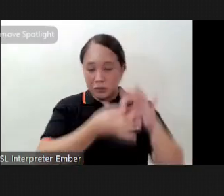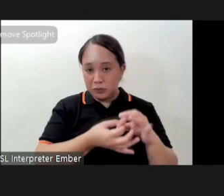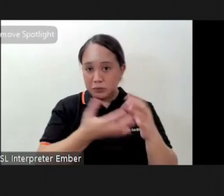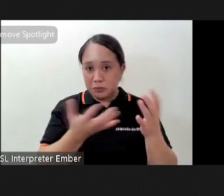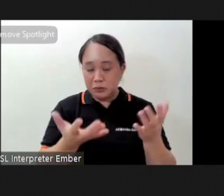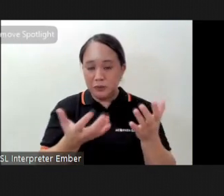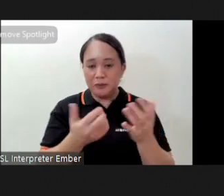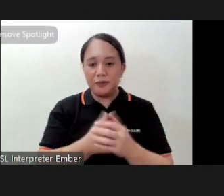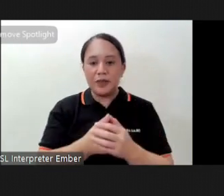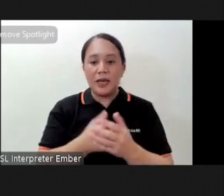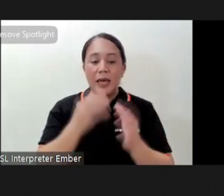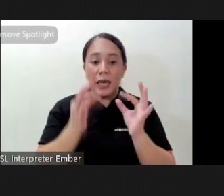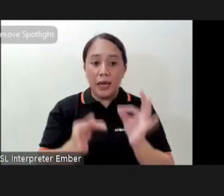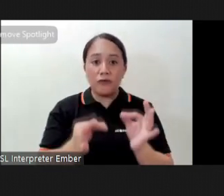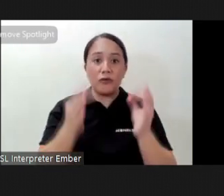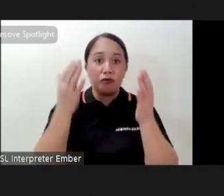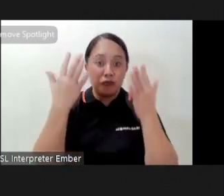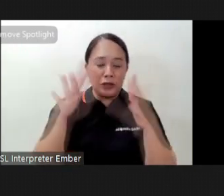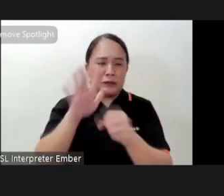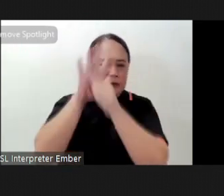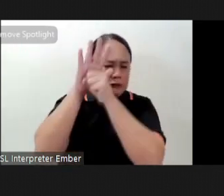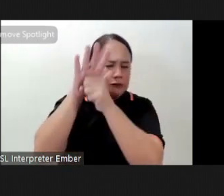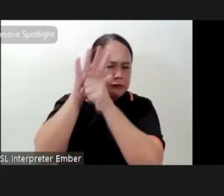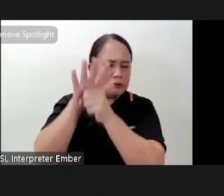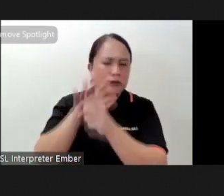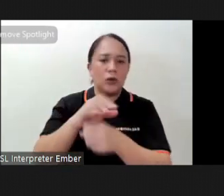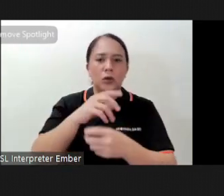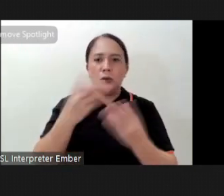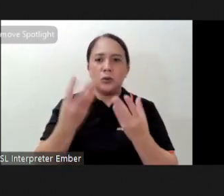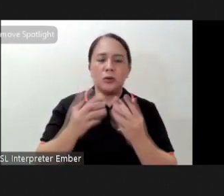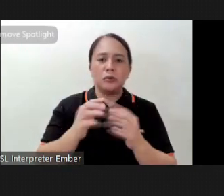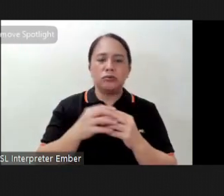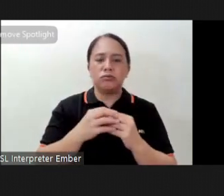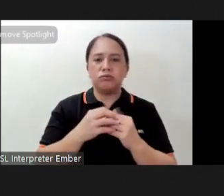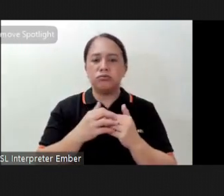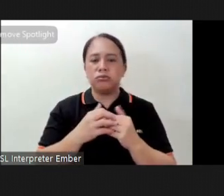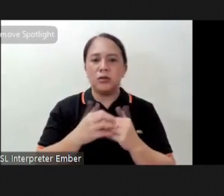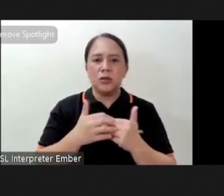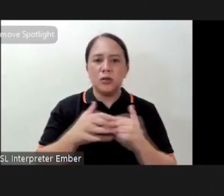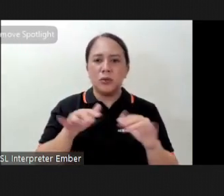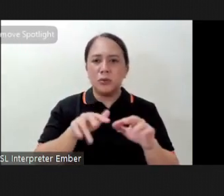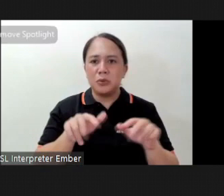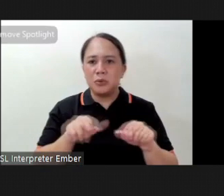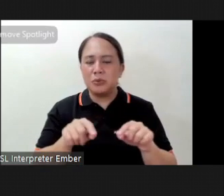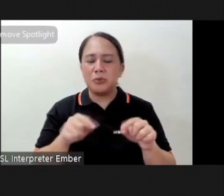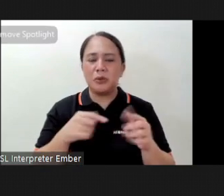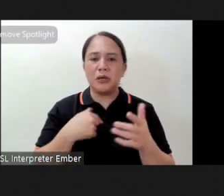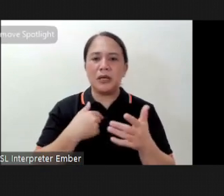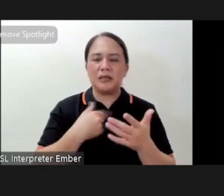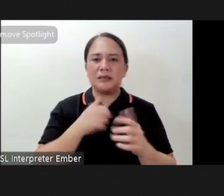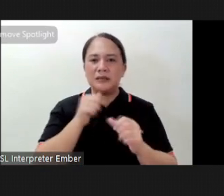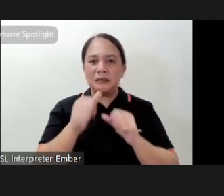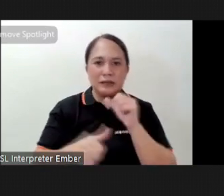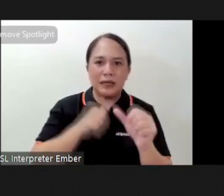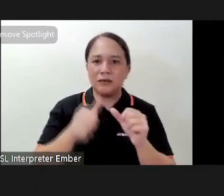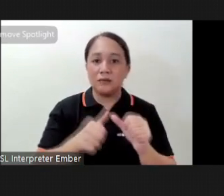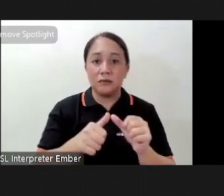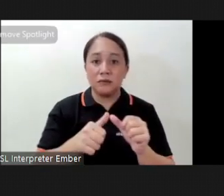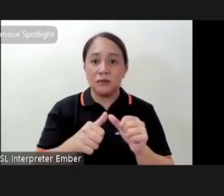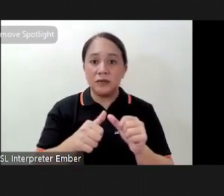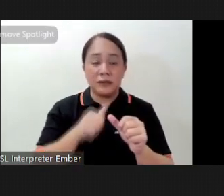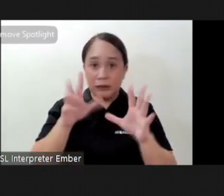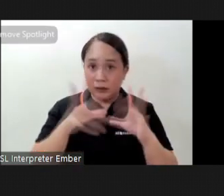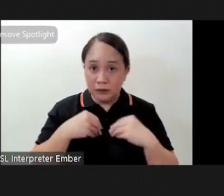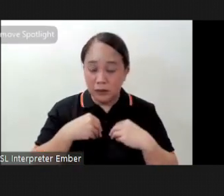if you're already stressed and nervous and you try to deny that parang that's bad for your system